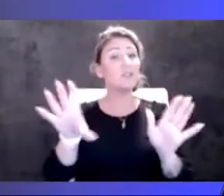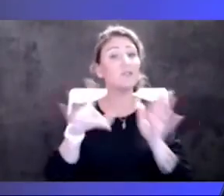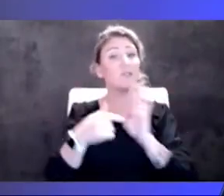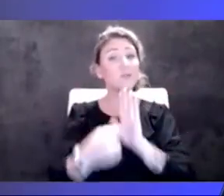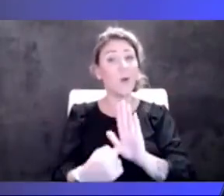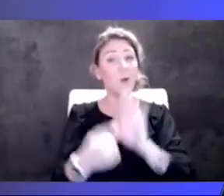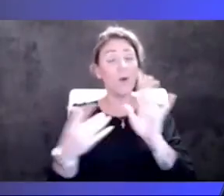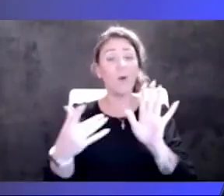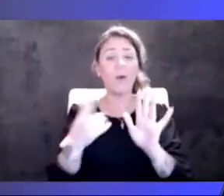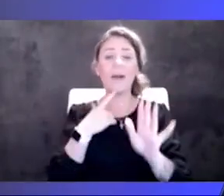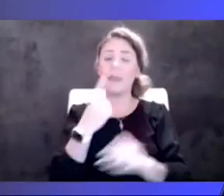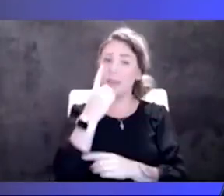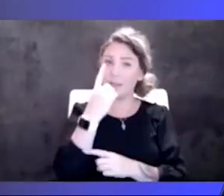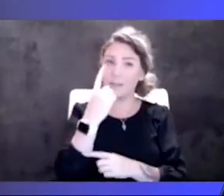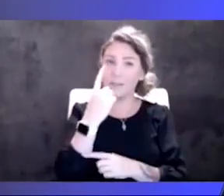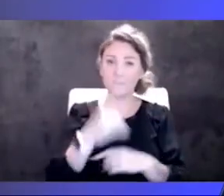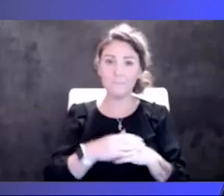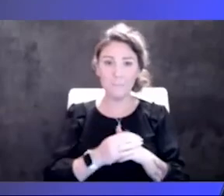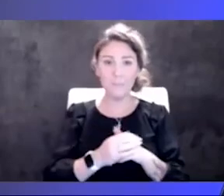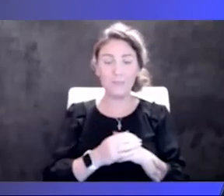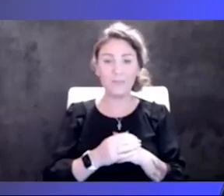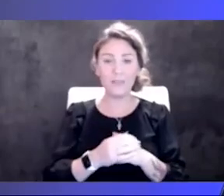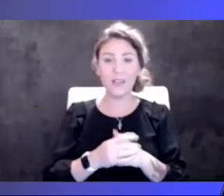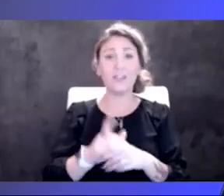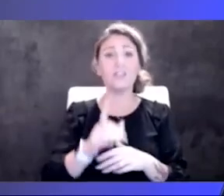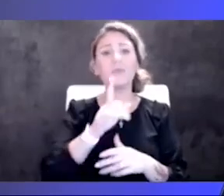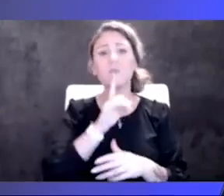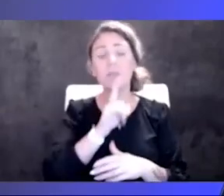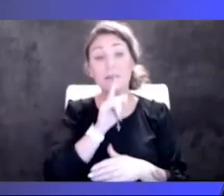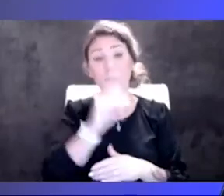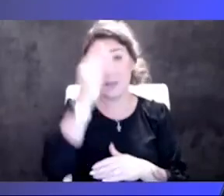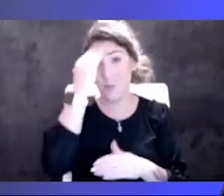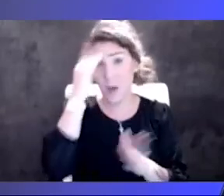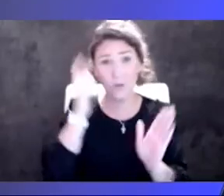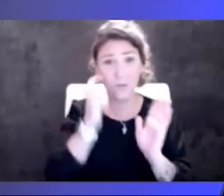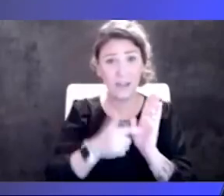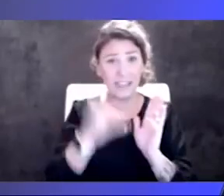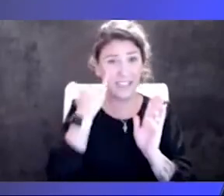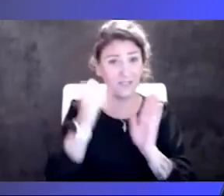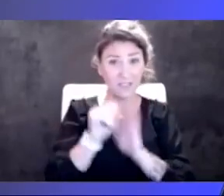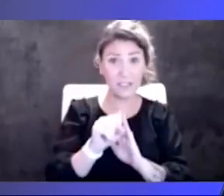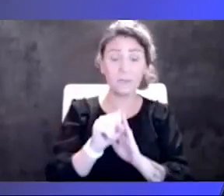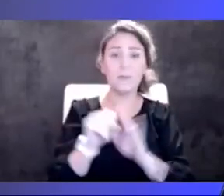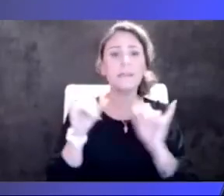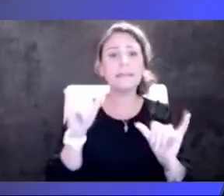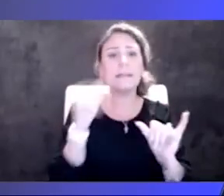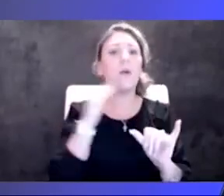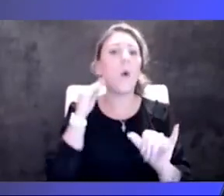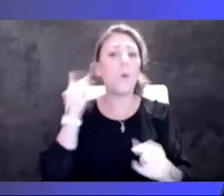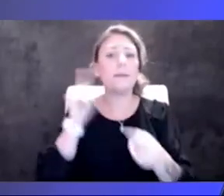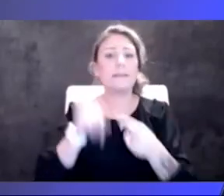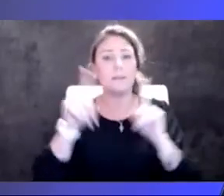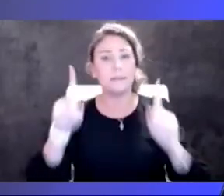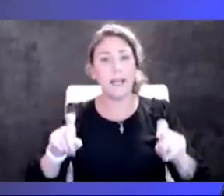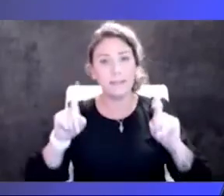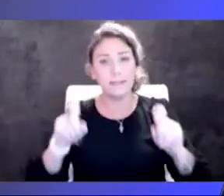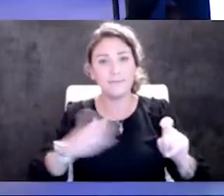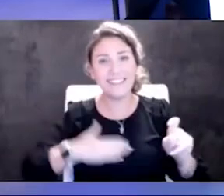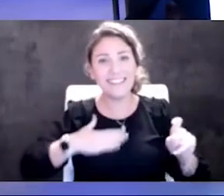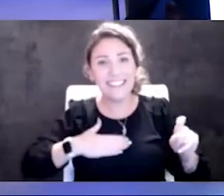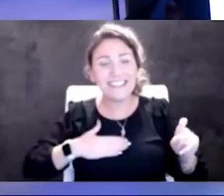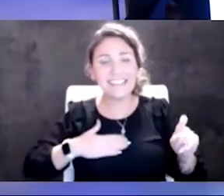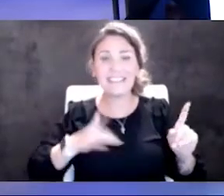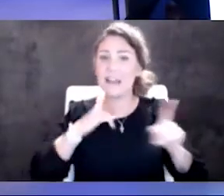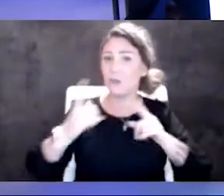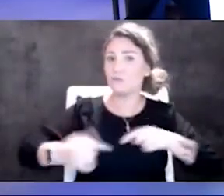just be really aware. And if you're having symptoms, stay home until you get tested. That would be super awesome. struggle, of course, is that